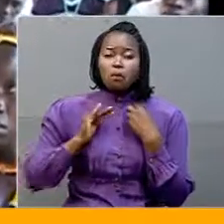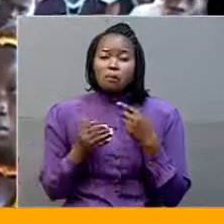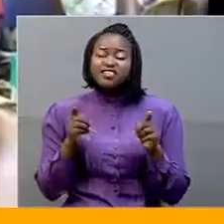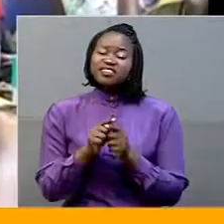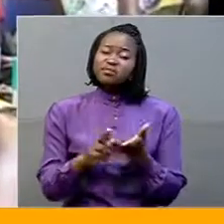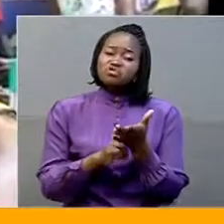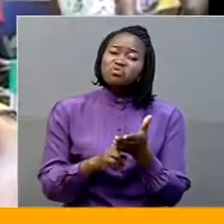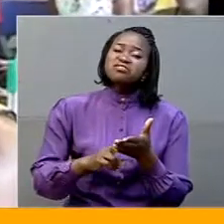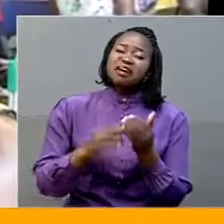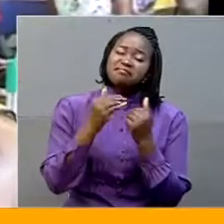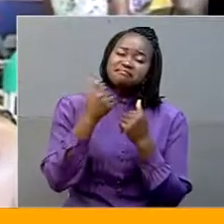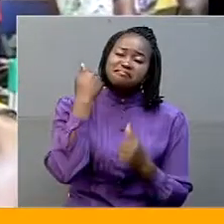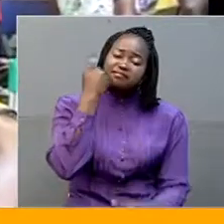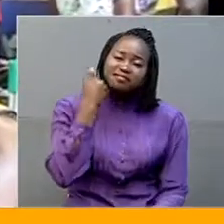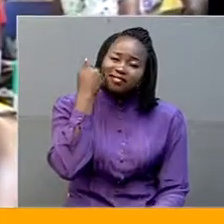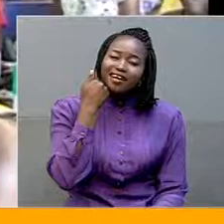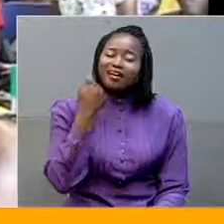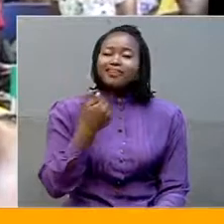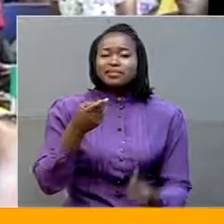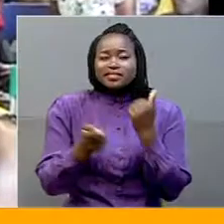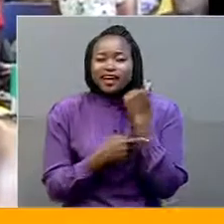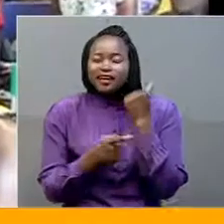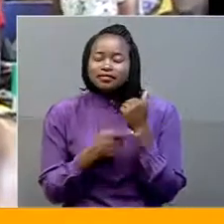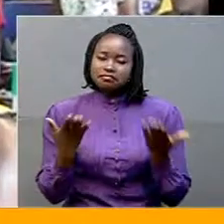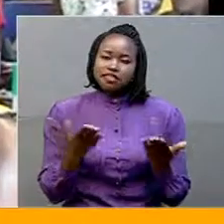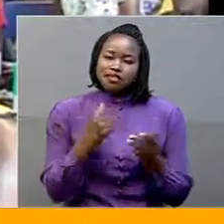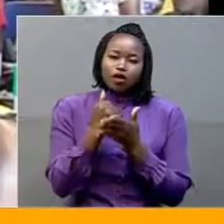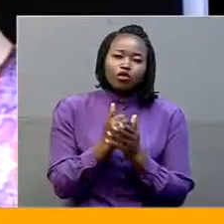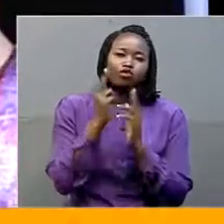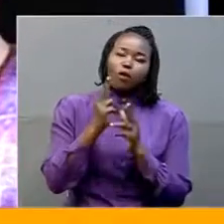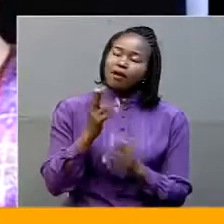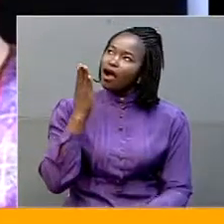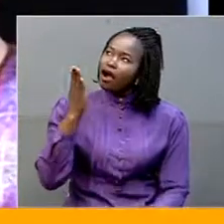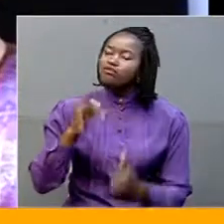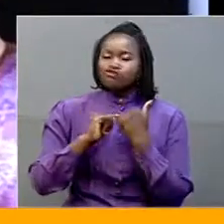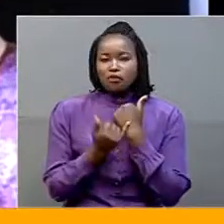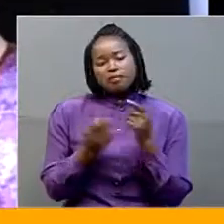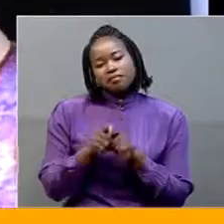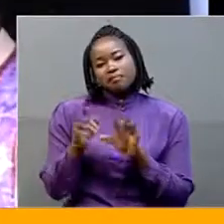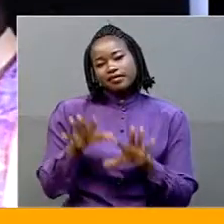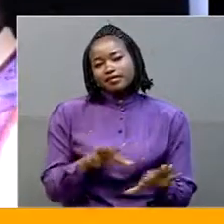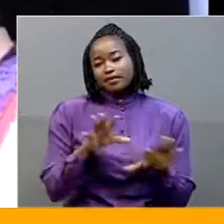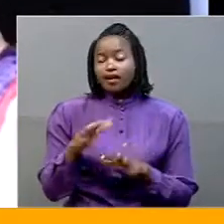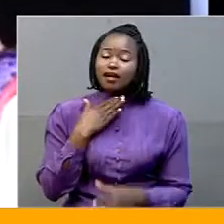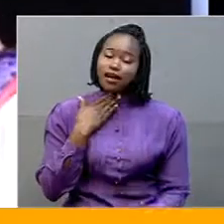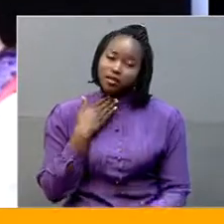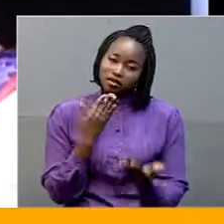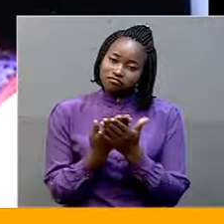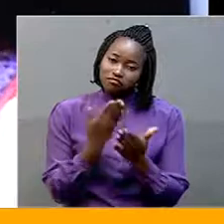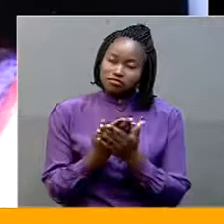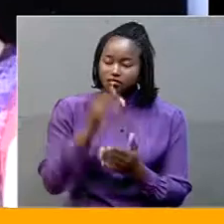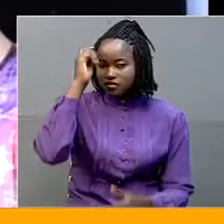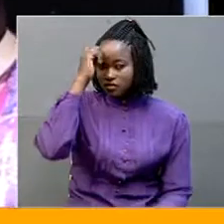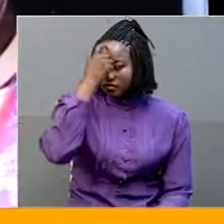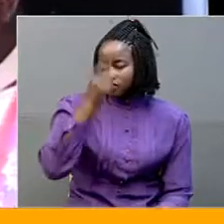workers, because they go hoping they get green pastures and they suffer. And I want to pay for the government of Uganda to